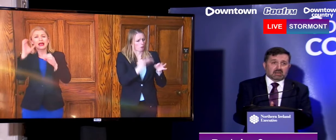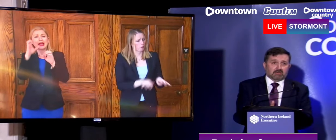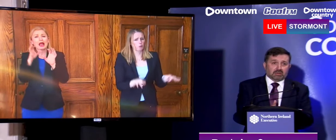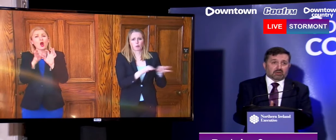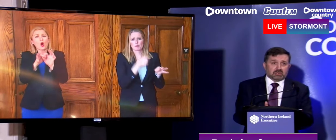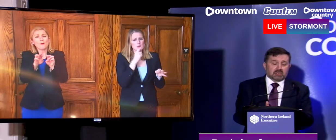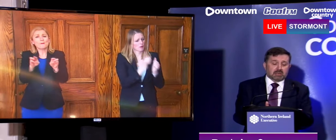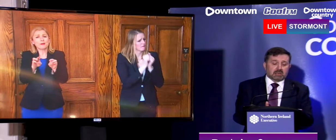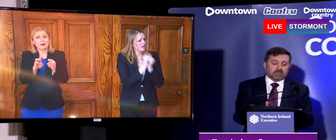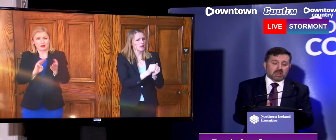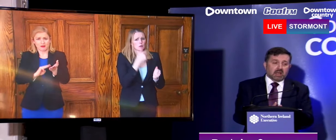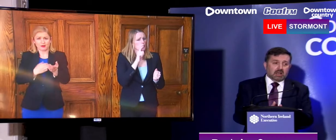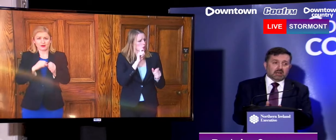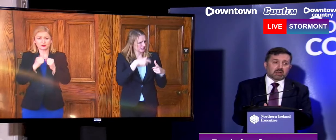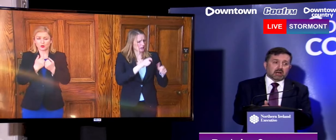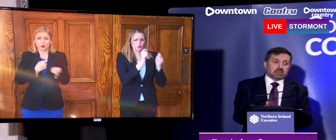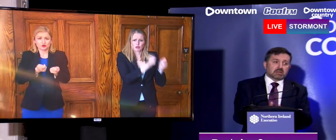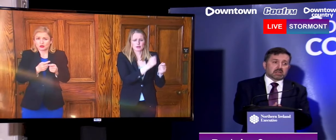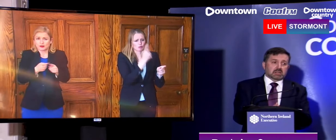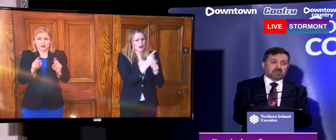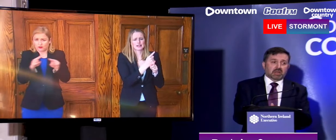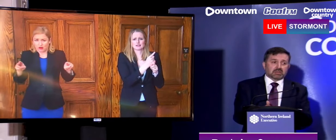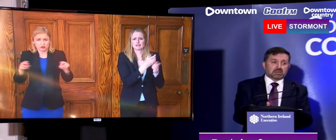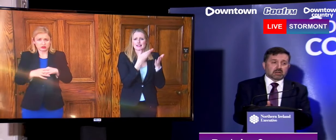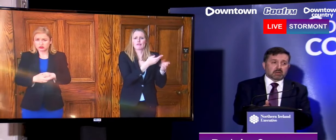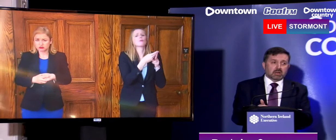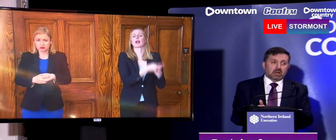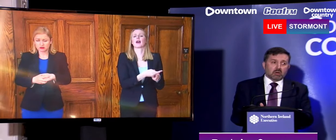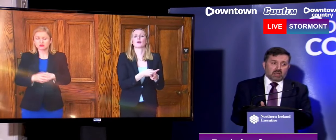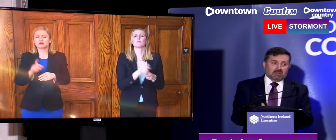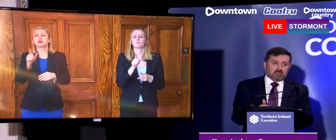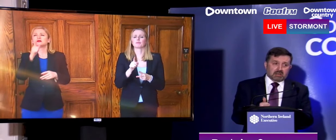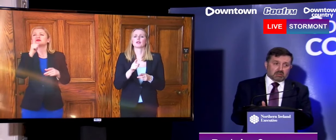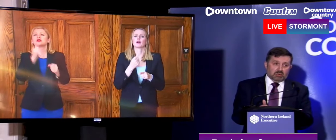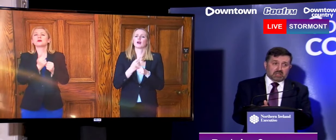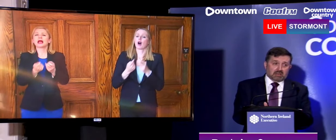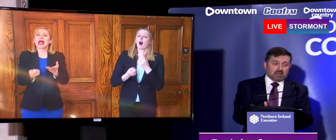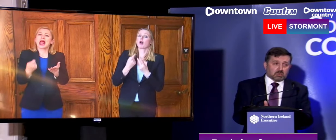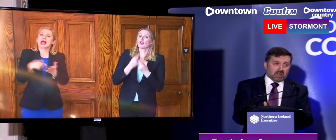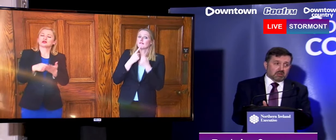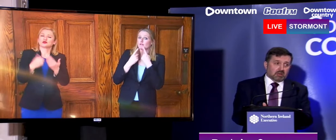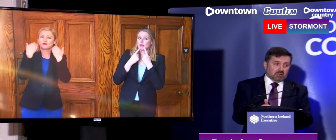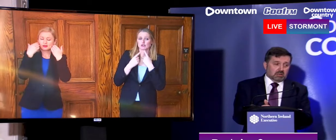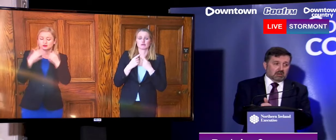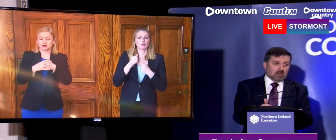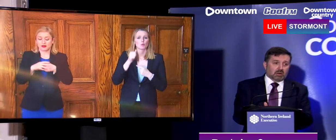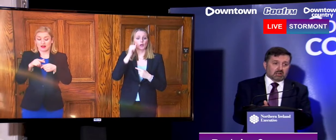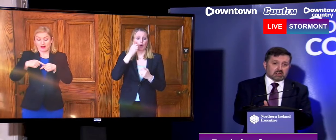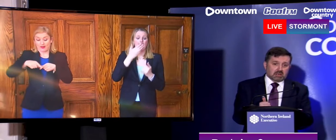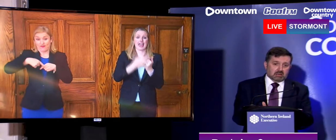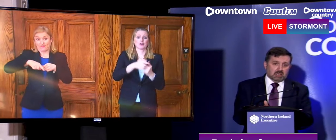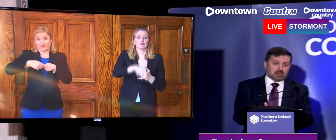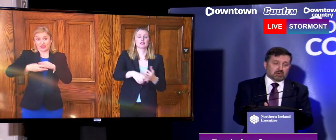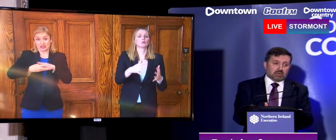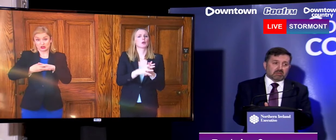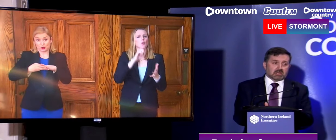treated any different nor should they be. In regards to the additional information you're talking about, we have committed towards the end of this week on a modelling